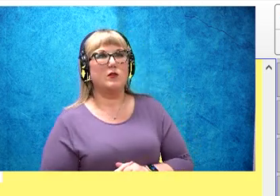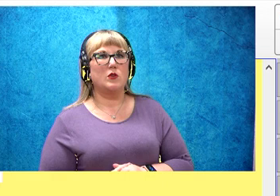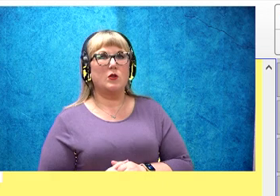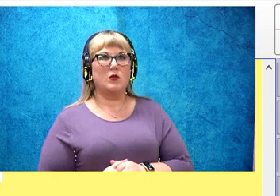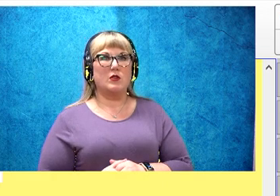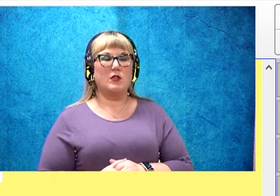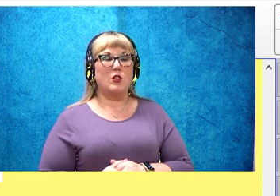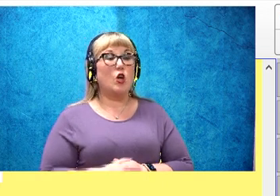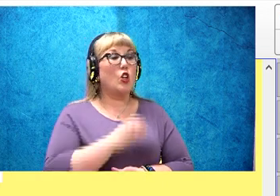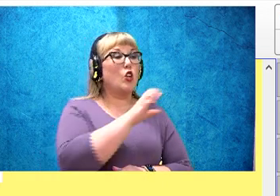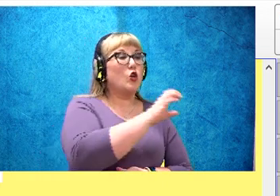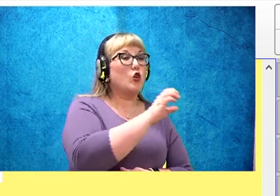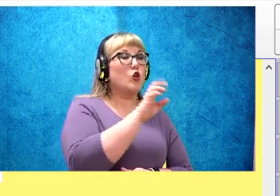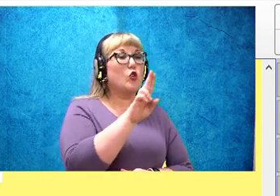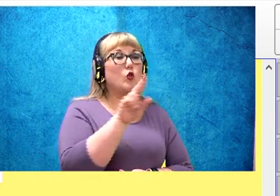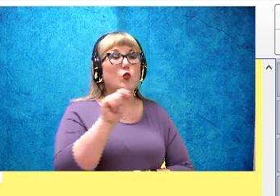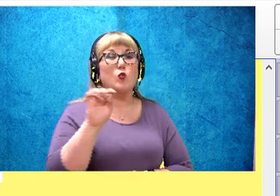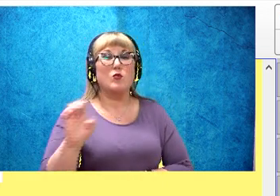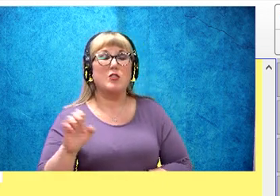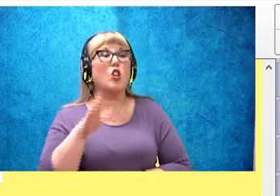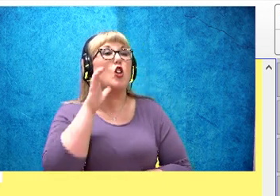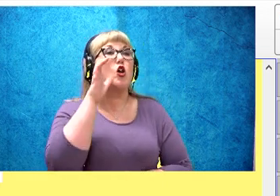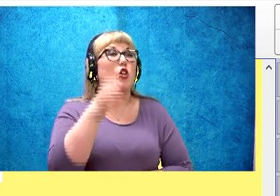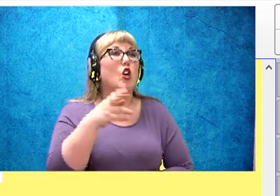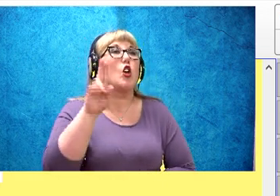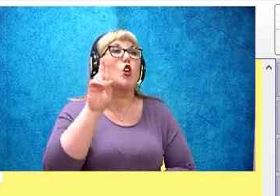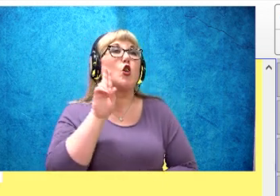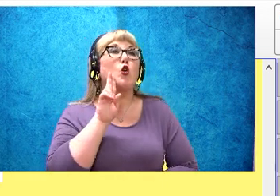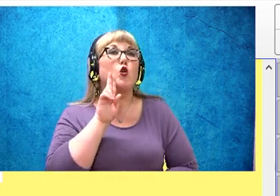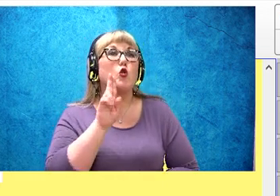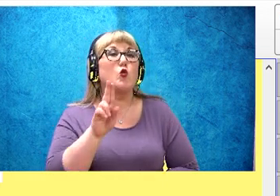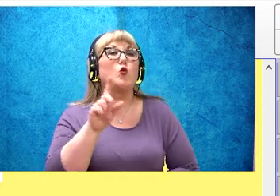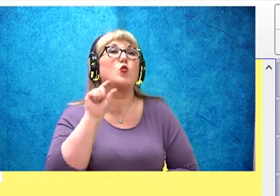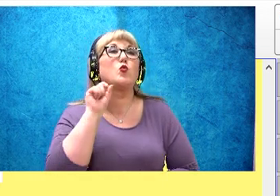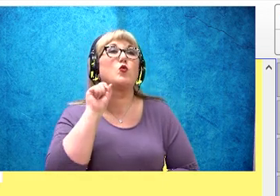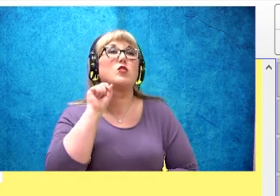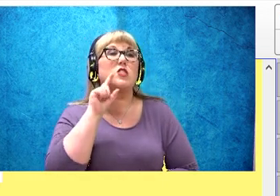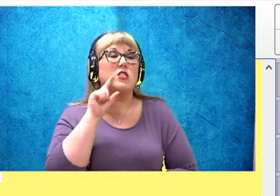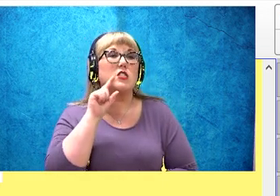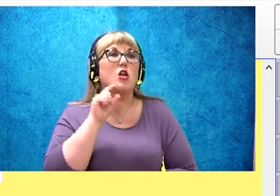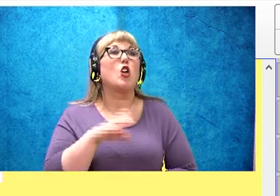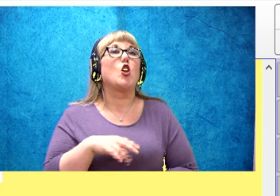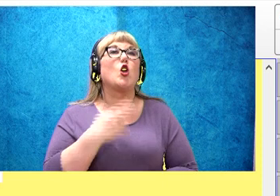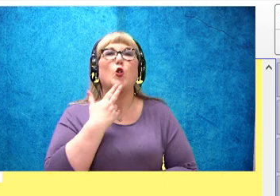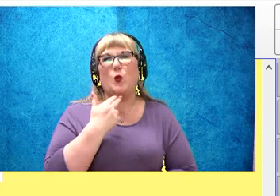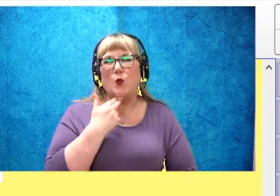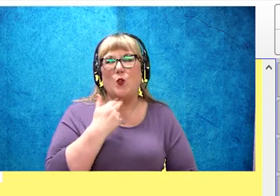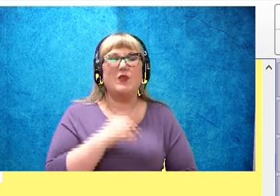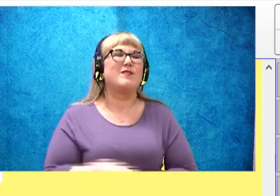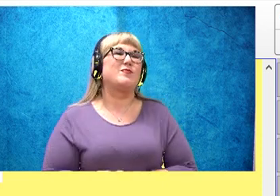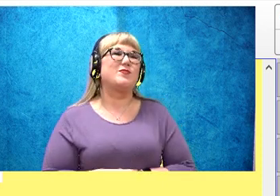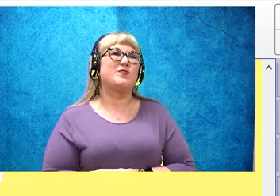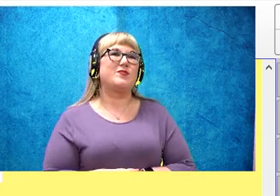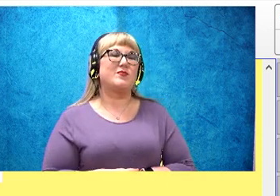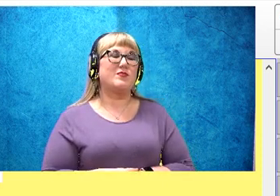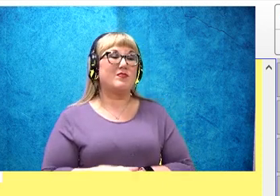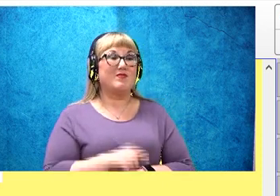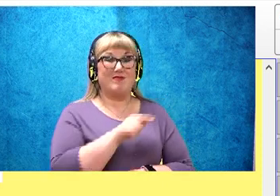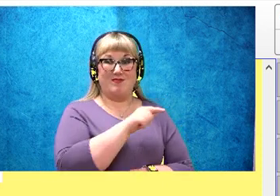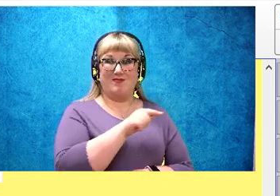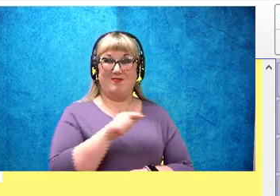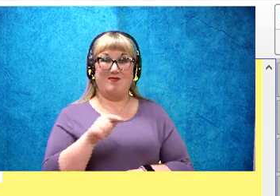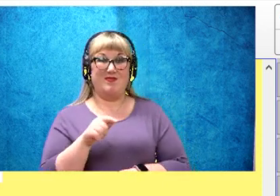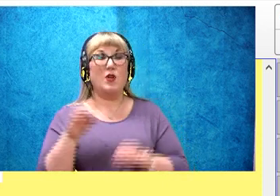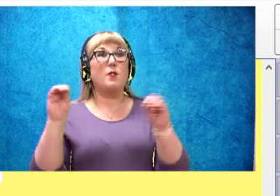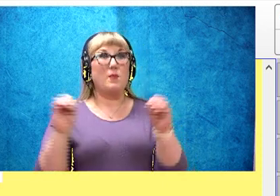Cute. Cute. Cute. Mute. in this word, U says its name. Let's try another one. Again